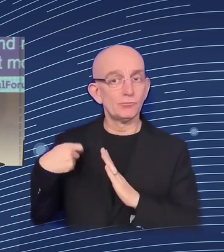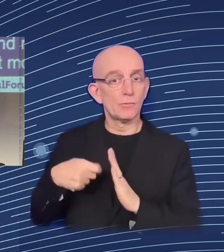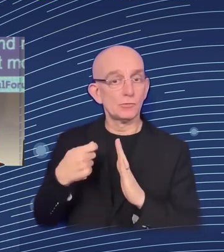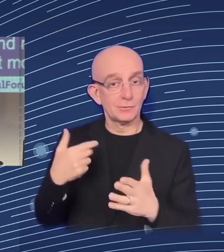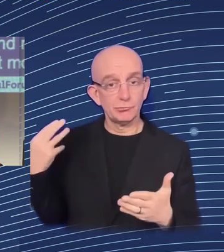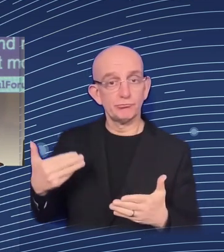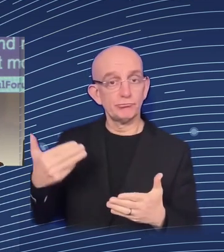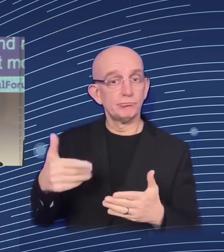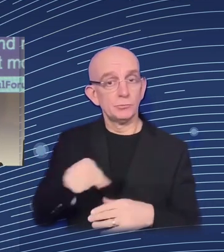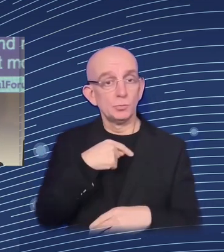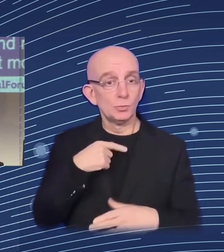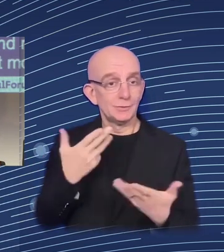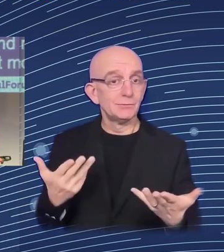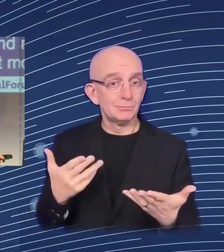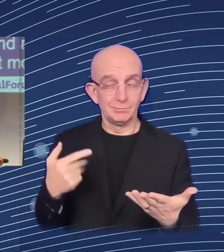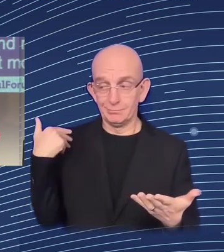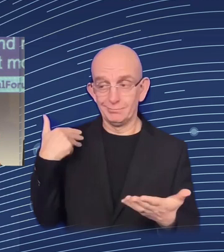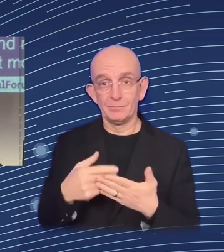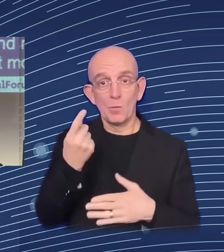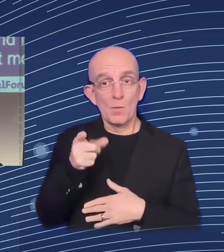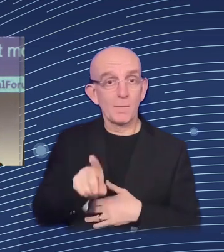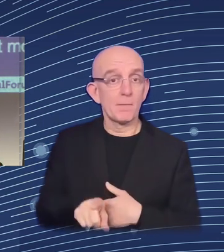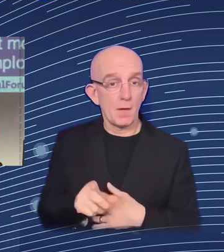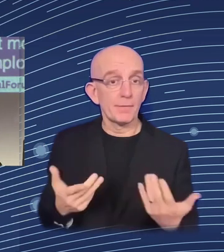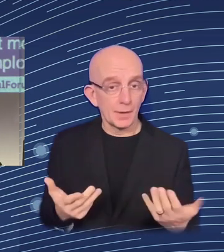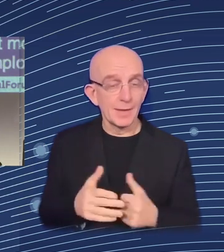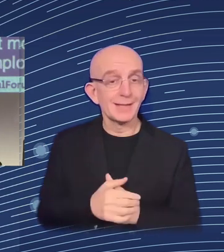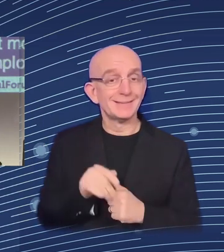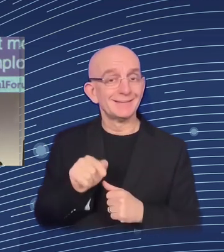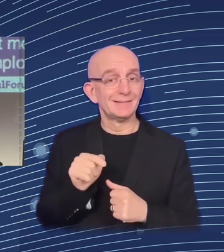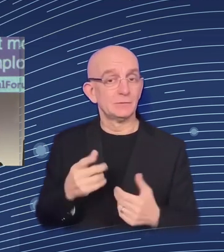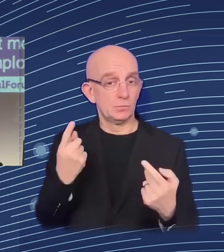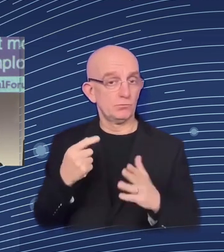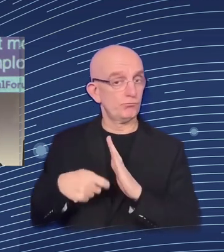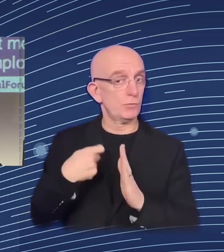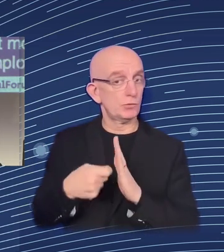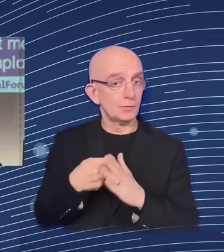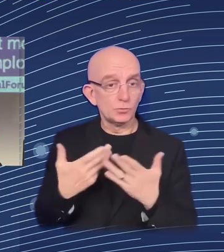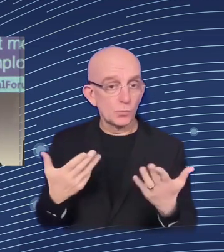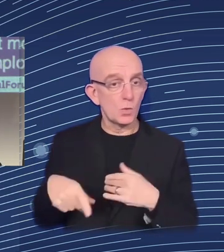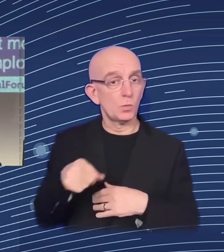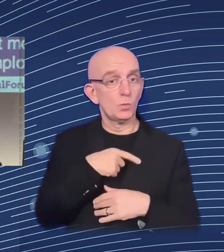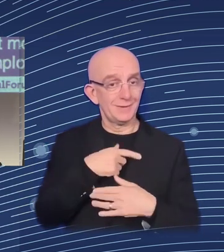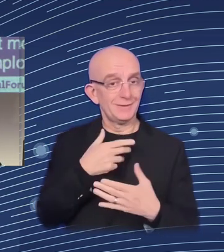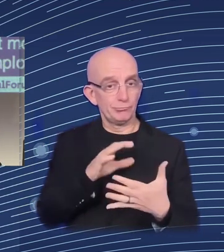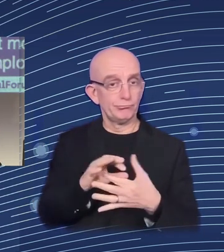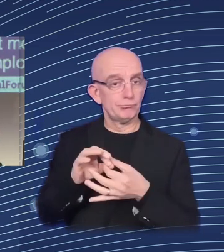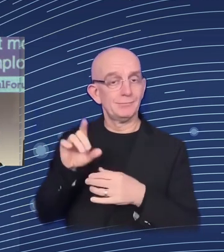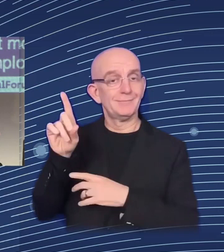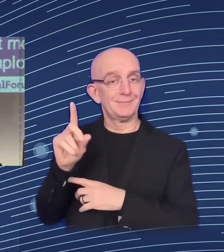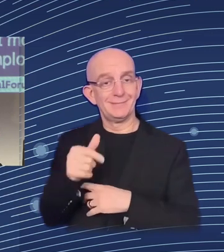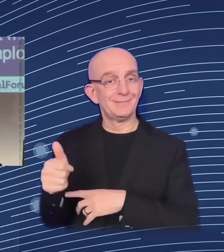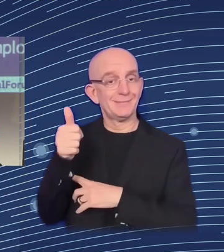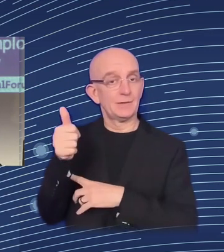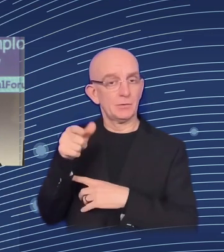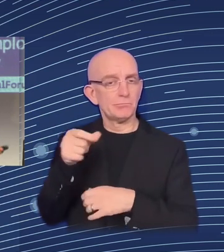GE employment, which is about the impact of the digital transformation on poverty and inequality, but